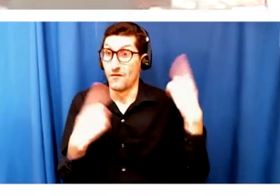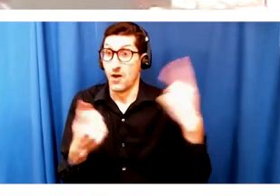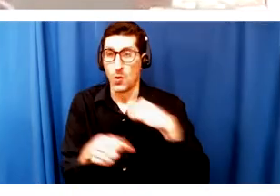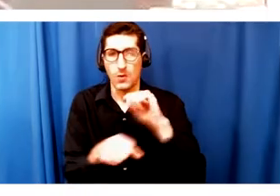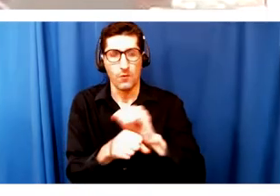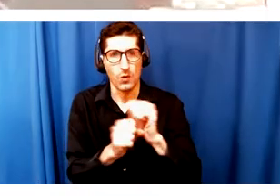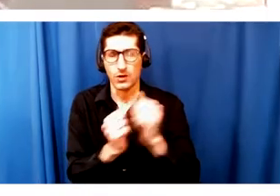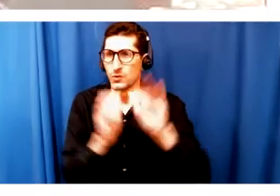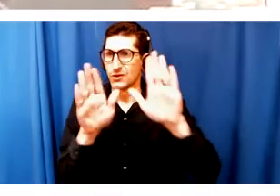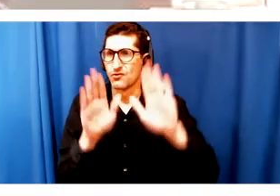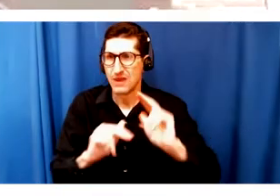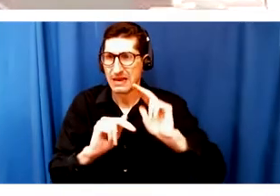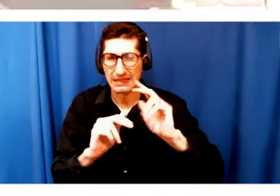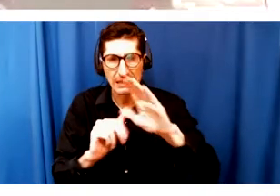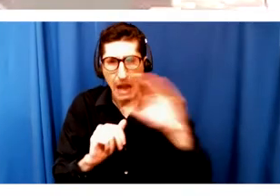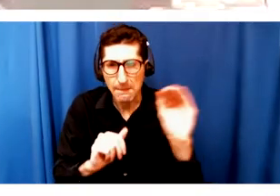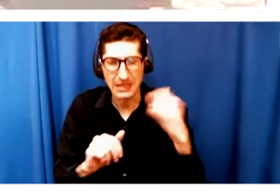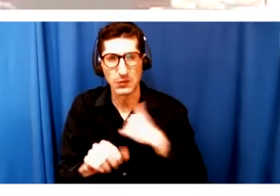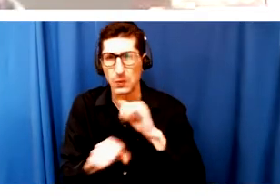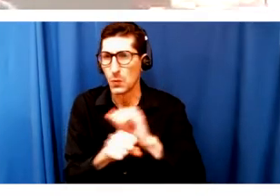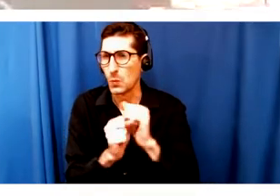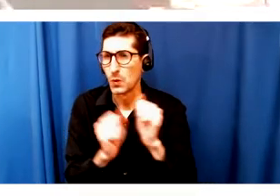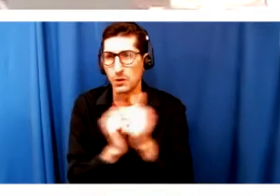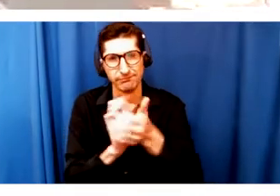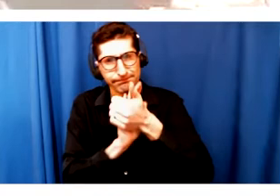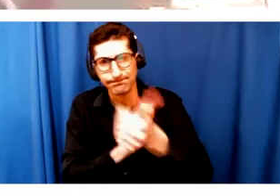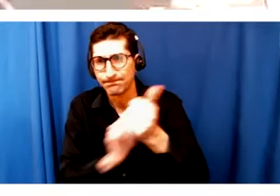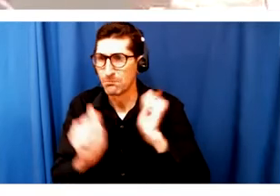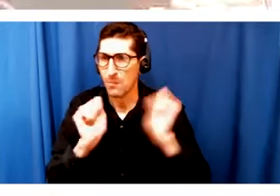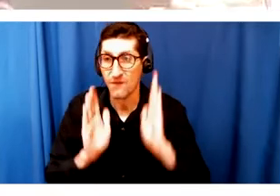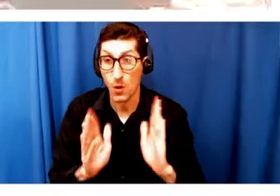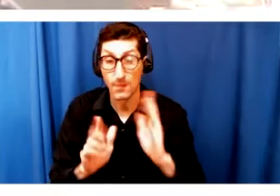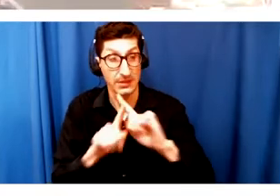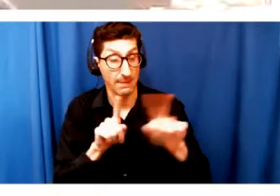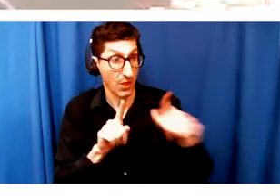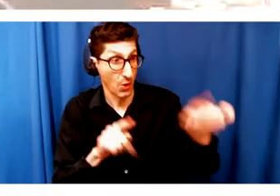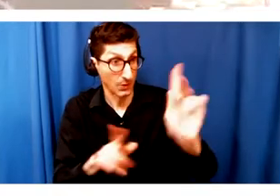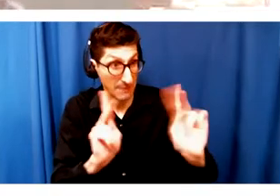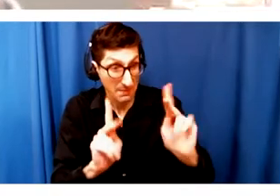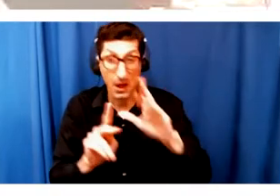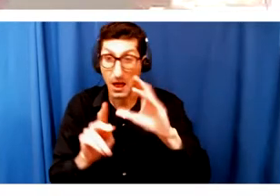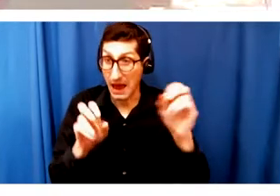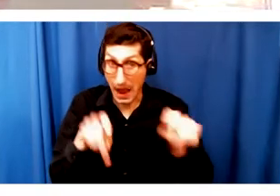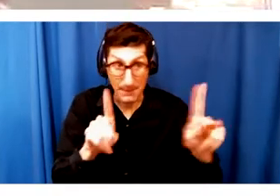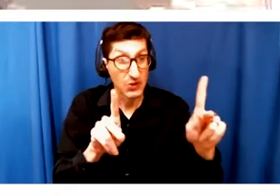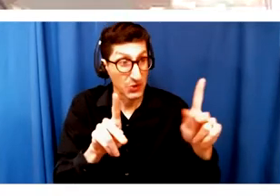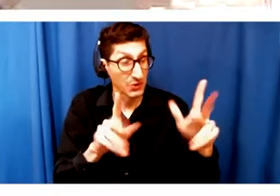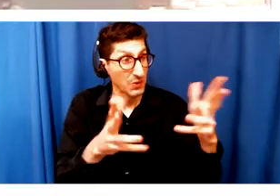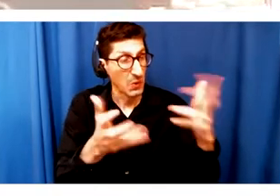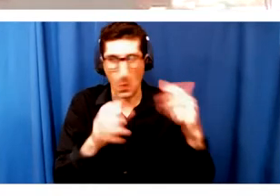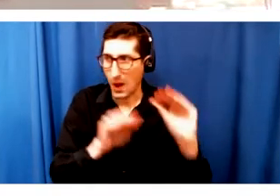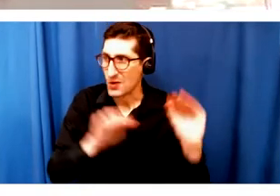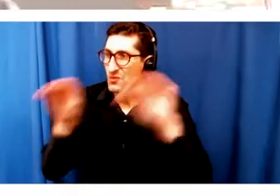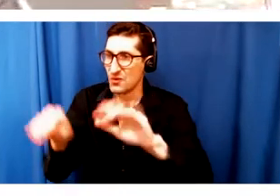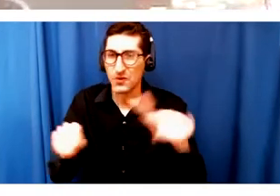talent. But I think we also want to take those people and those opportunities and move them to places like The Strand and like